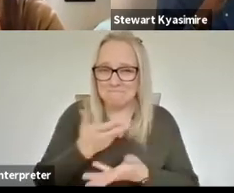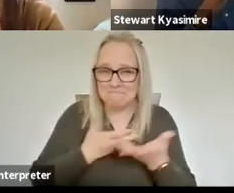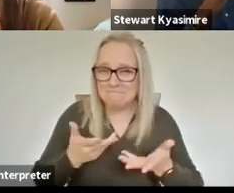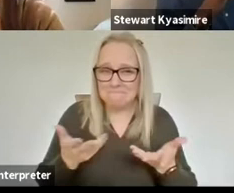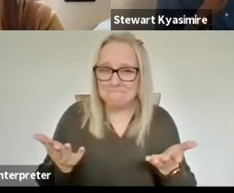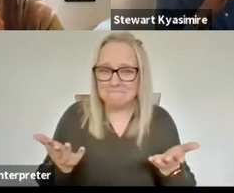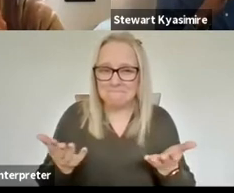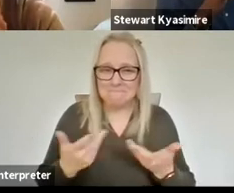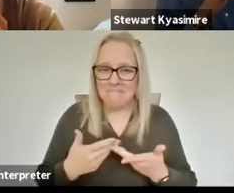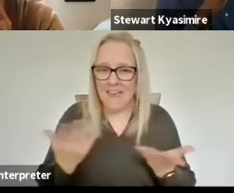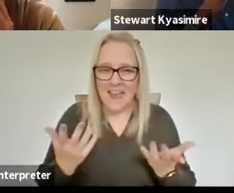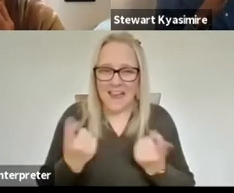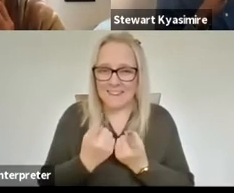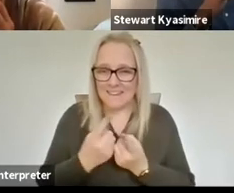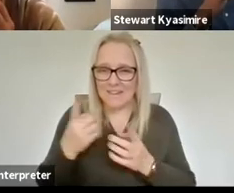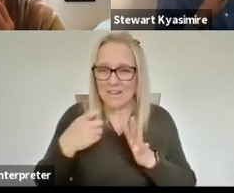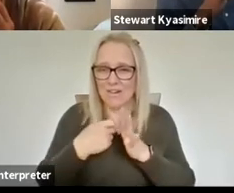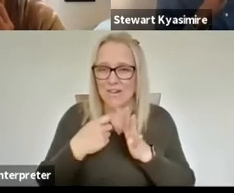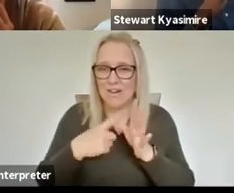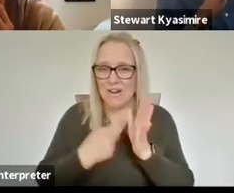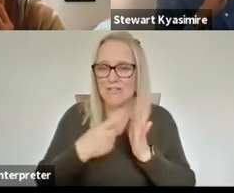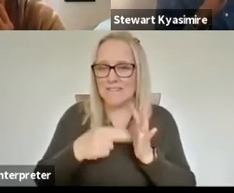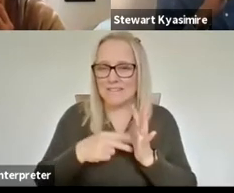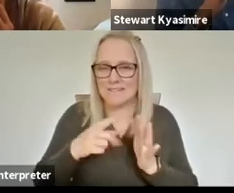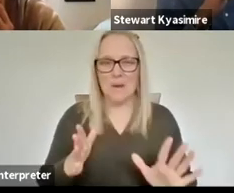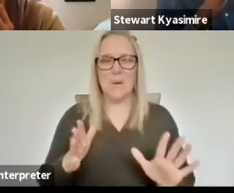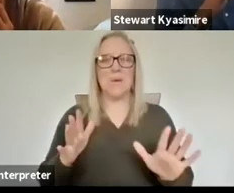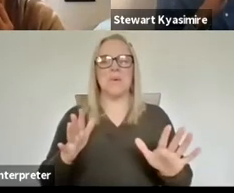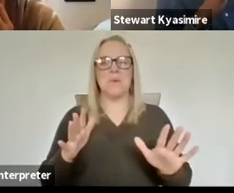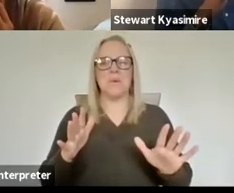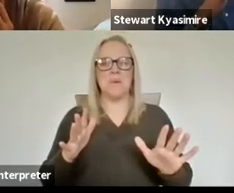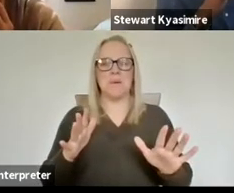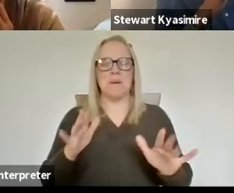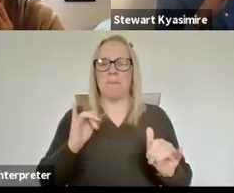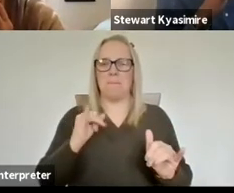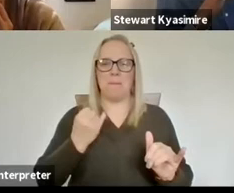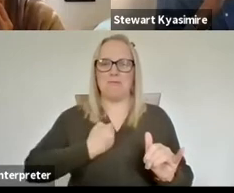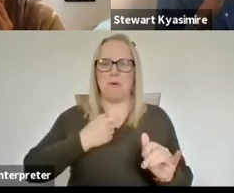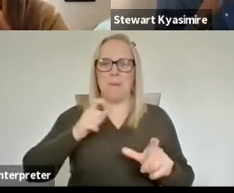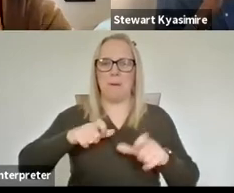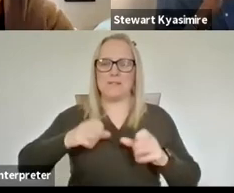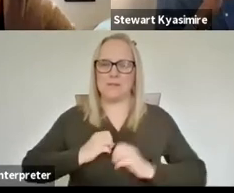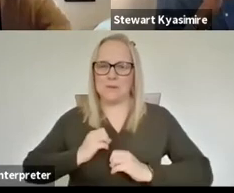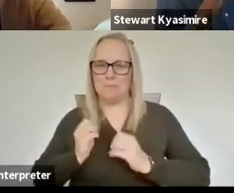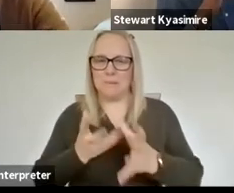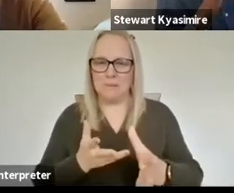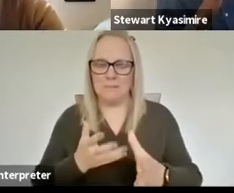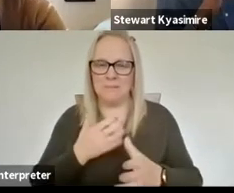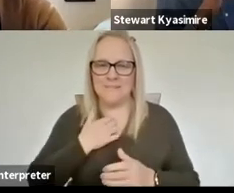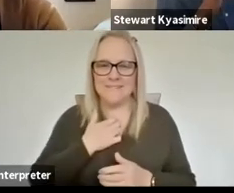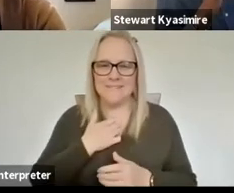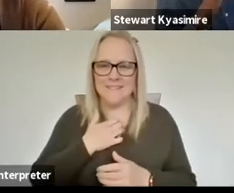examples into play kareen you've got your hand up oh well maybe i might not be the most innovative person to ask um